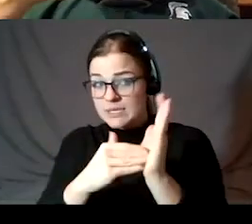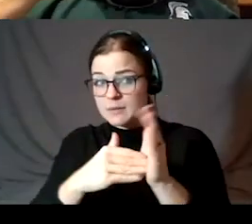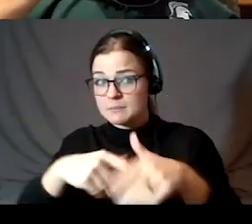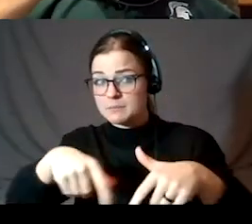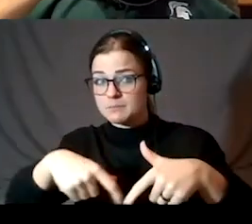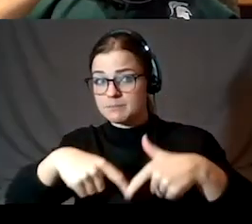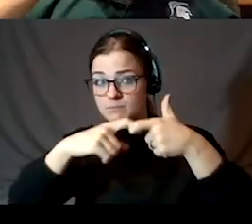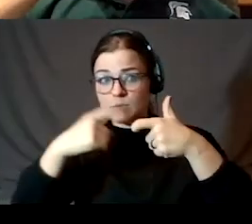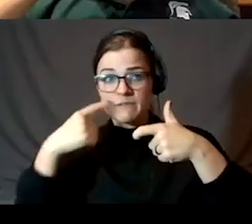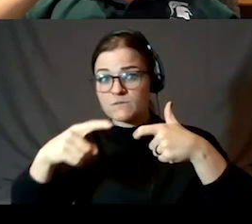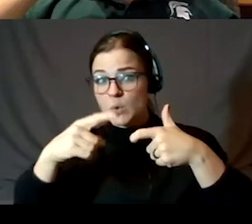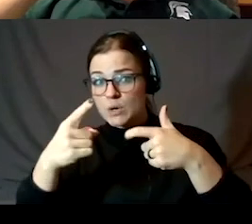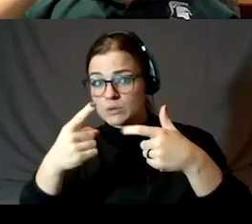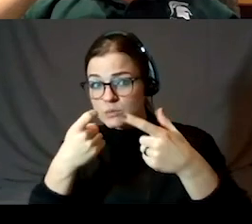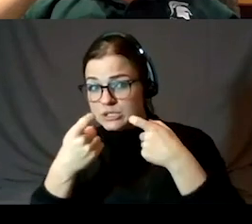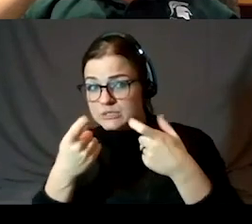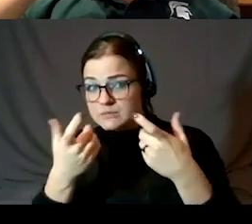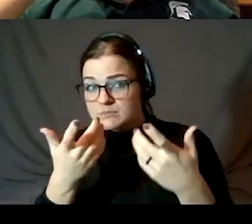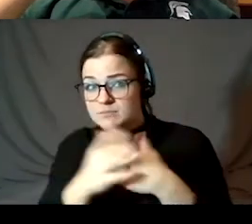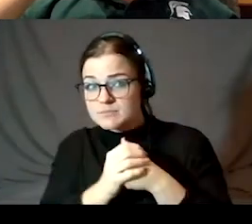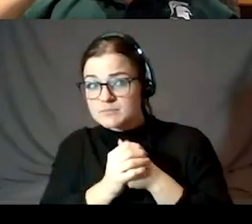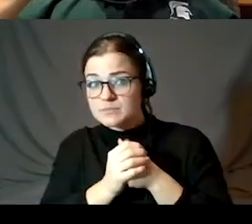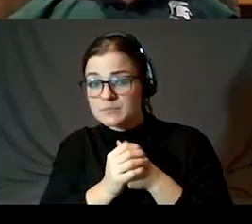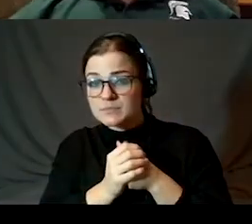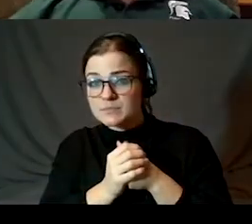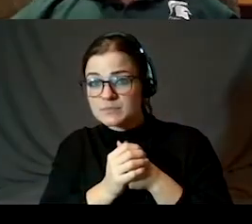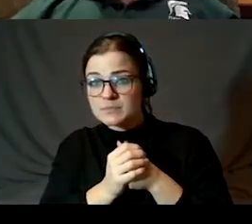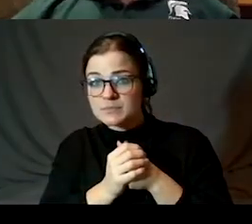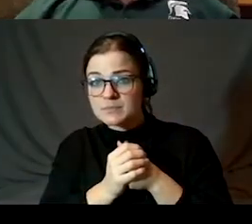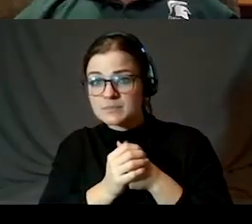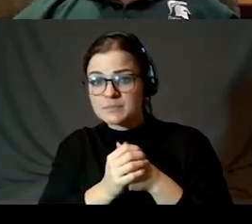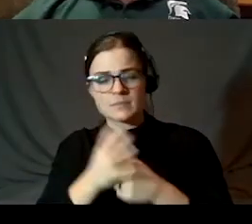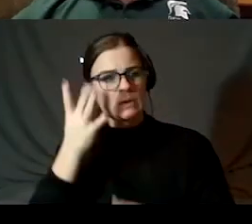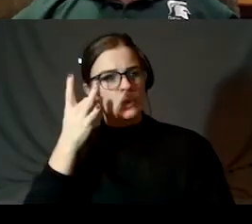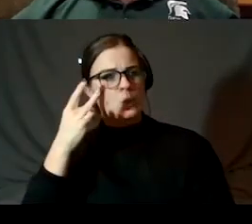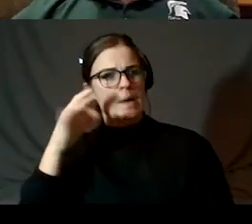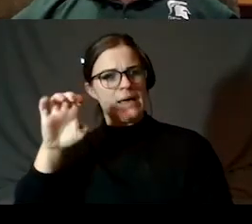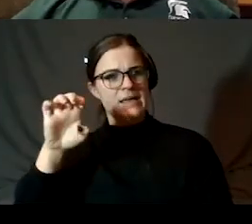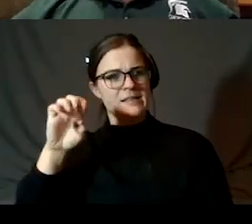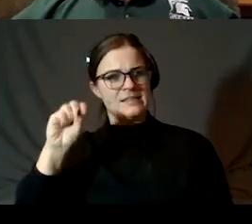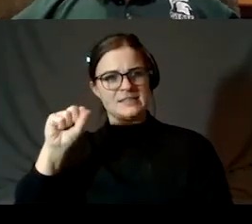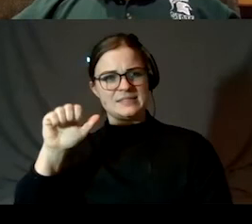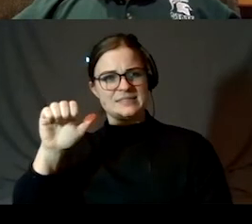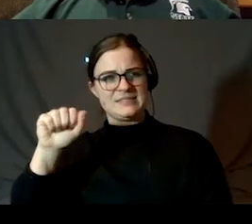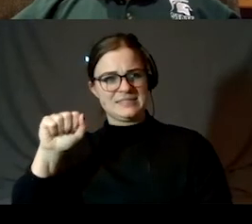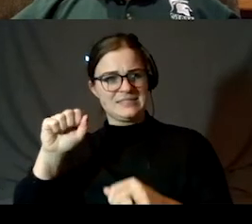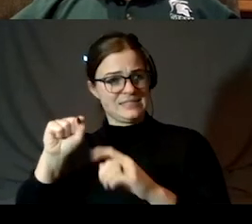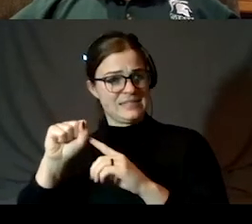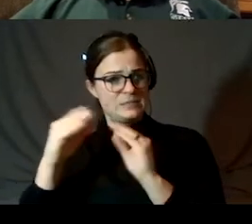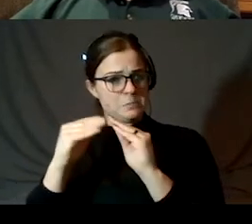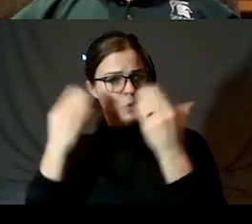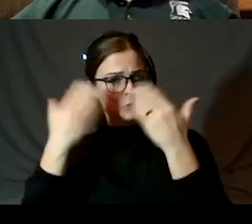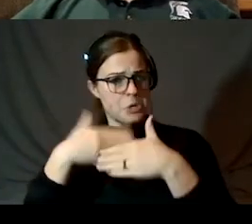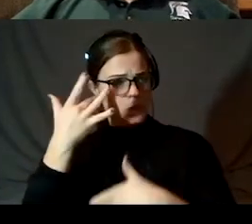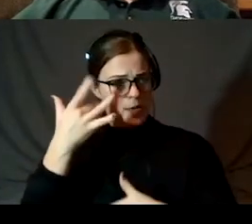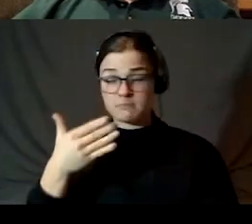I think we'll just spend a couple minutes on questions here. Why are the seas darker? That's a good question.